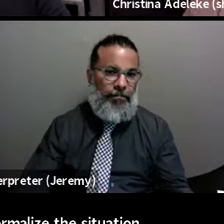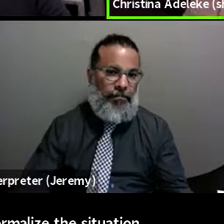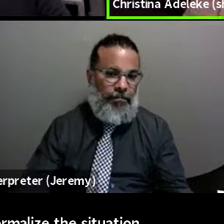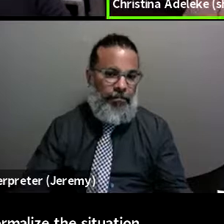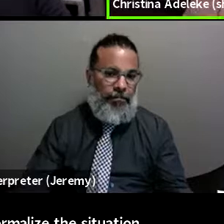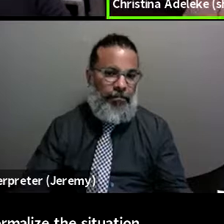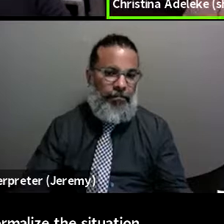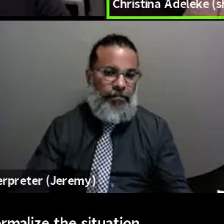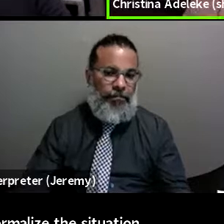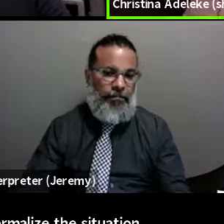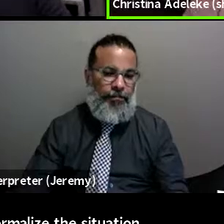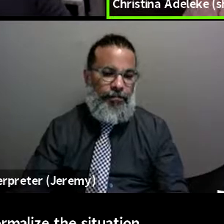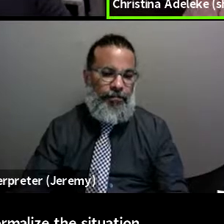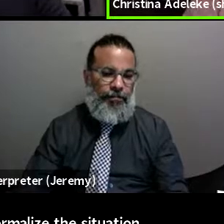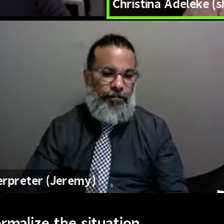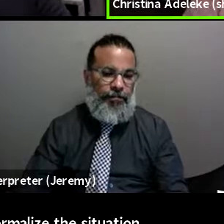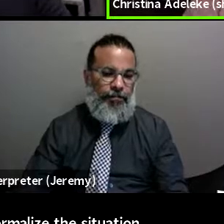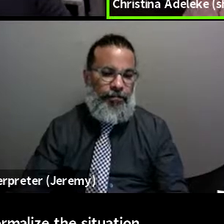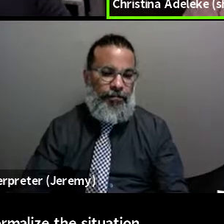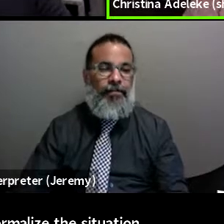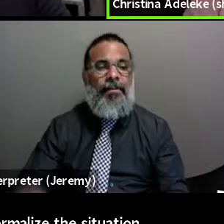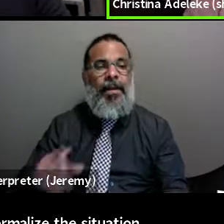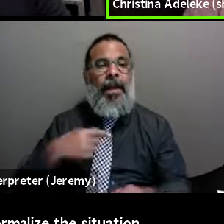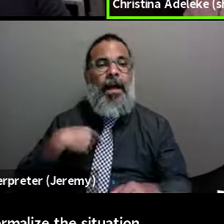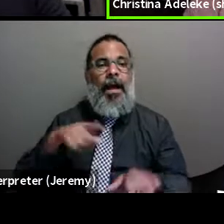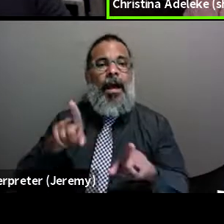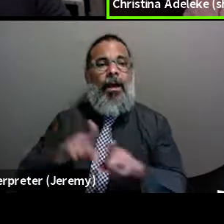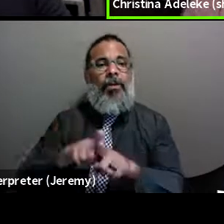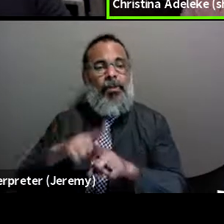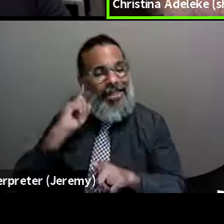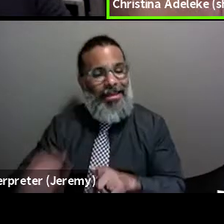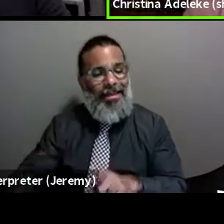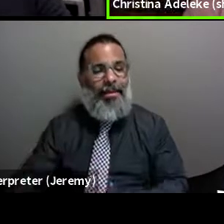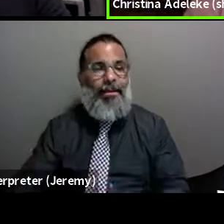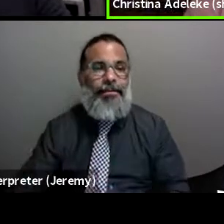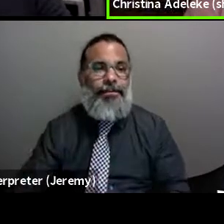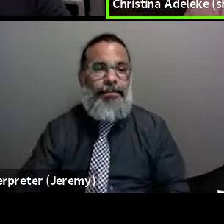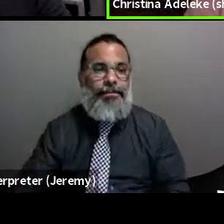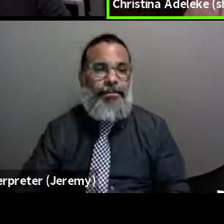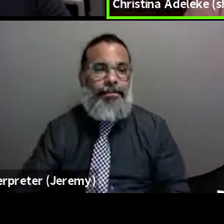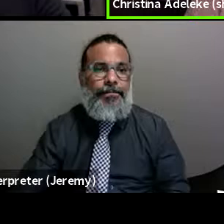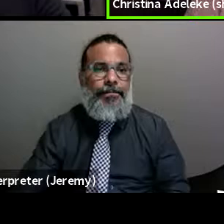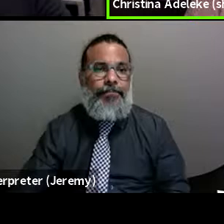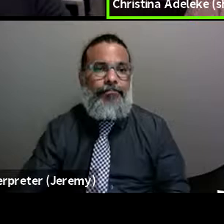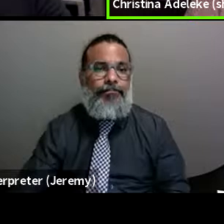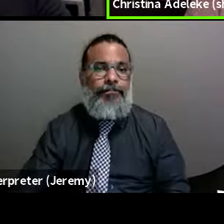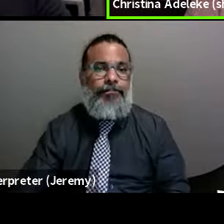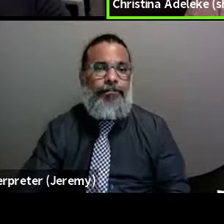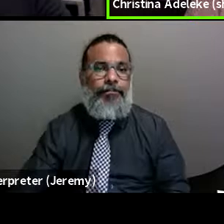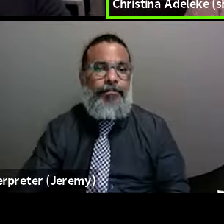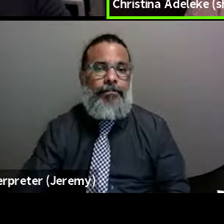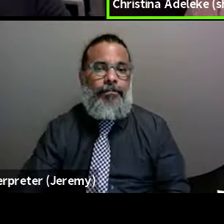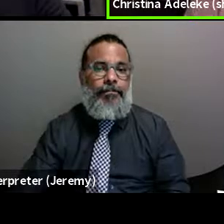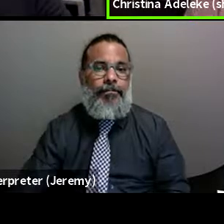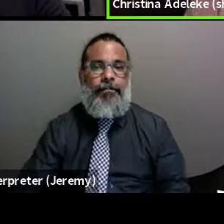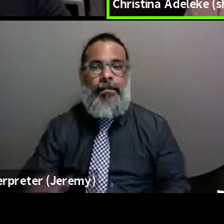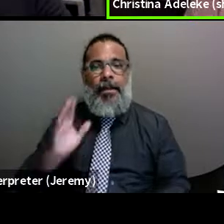I think that it'll help with the broader public health